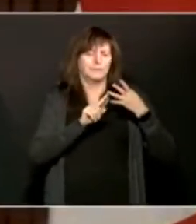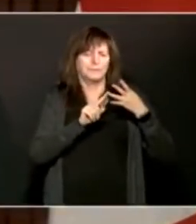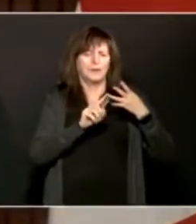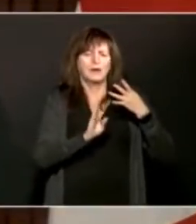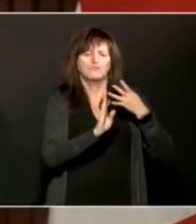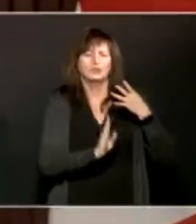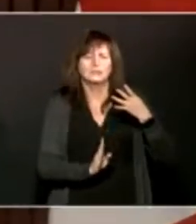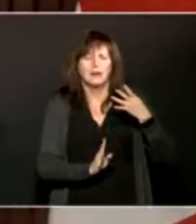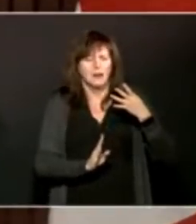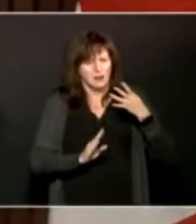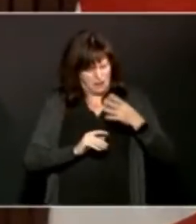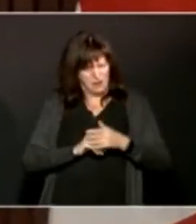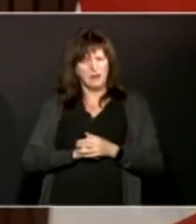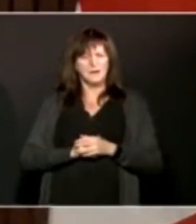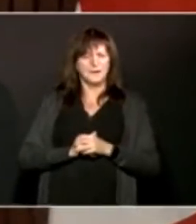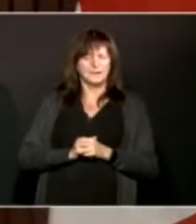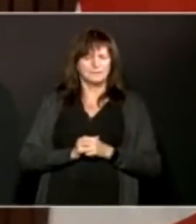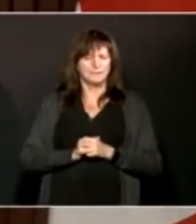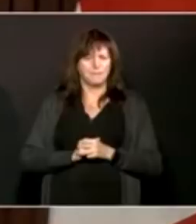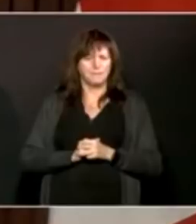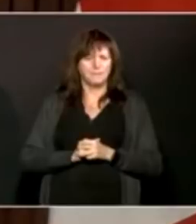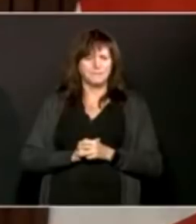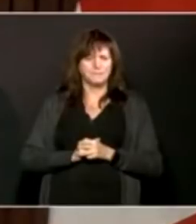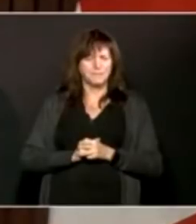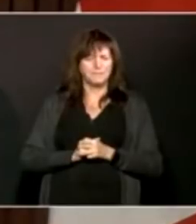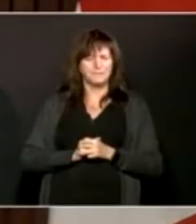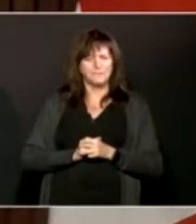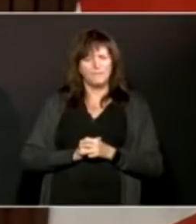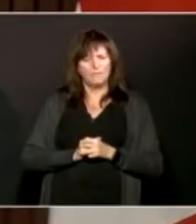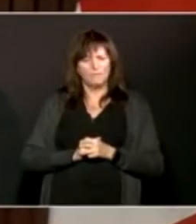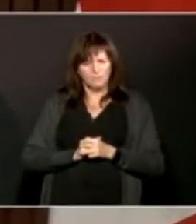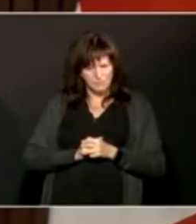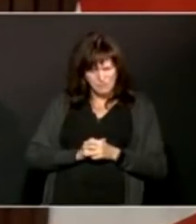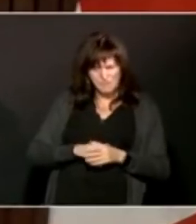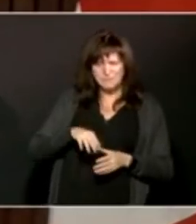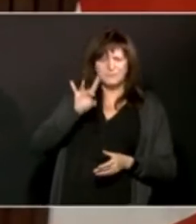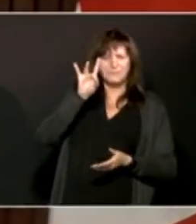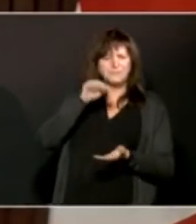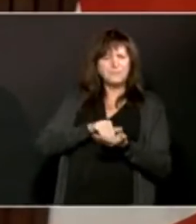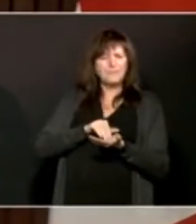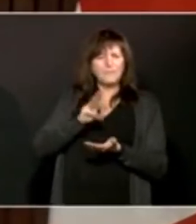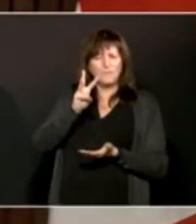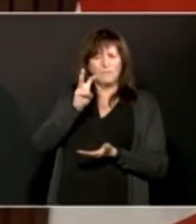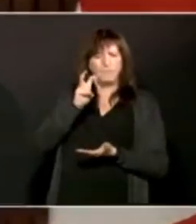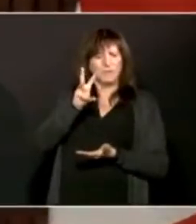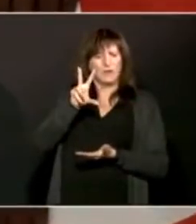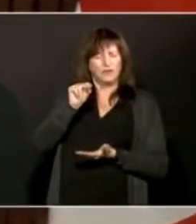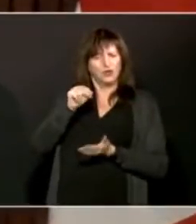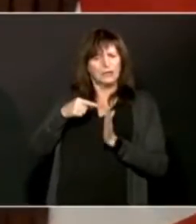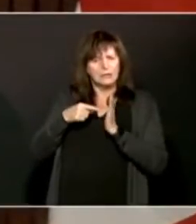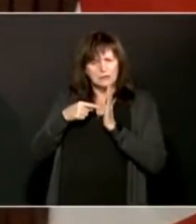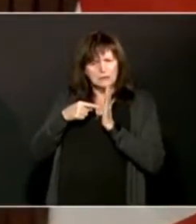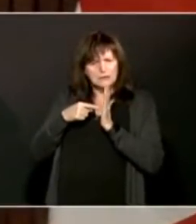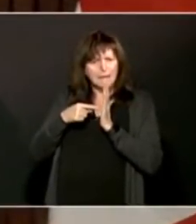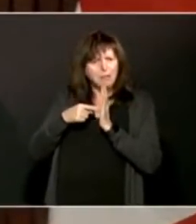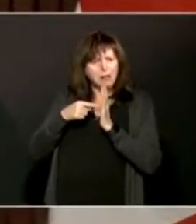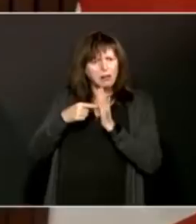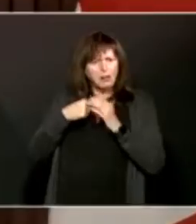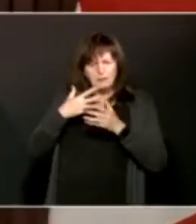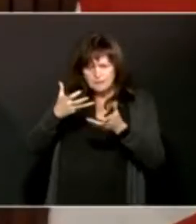There are an additional 8,630 samples that have screened positive for a mutation